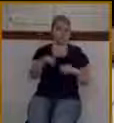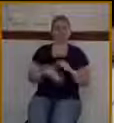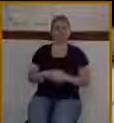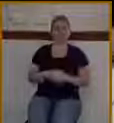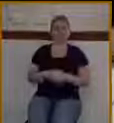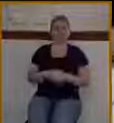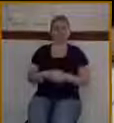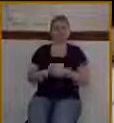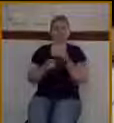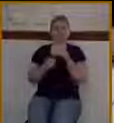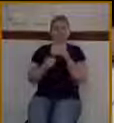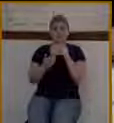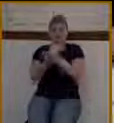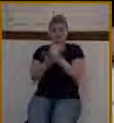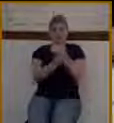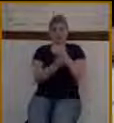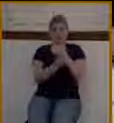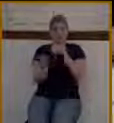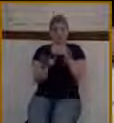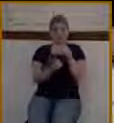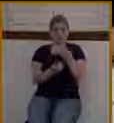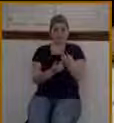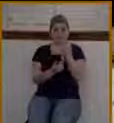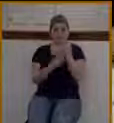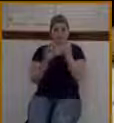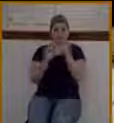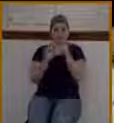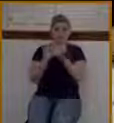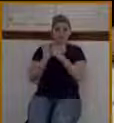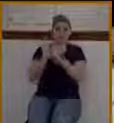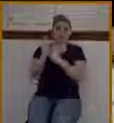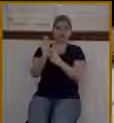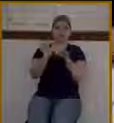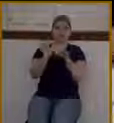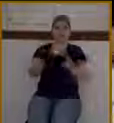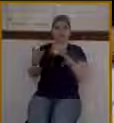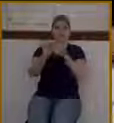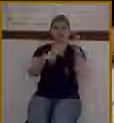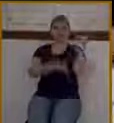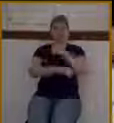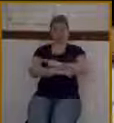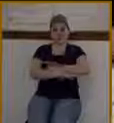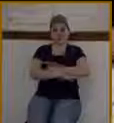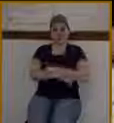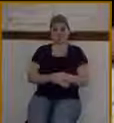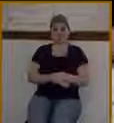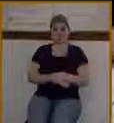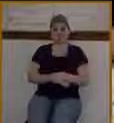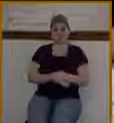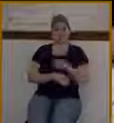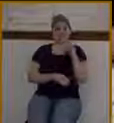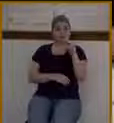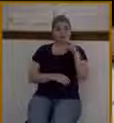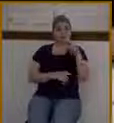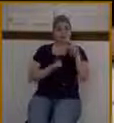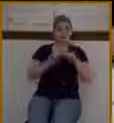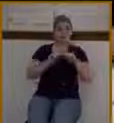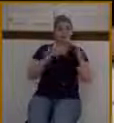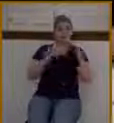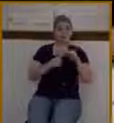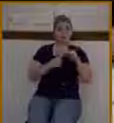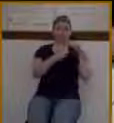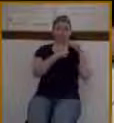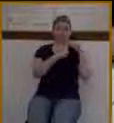Gospels give this account because this is such an important day in the history of redemption. But Mark does something unique